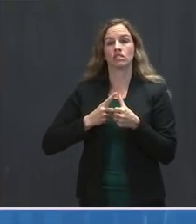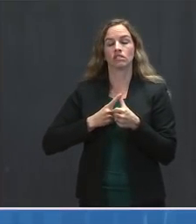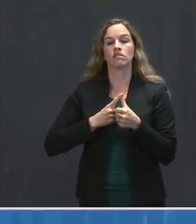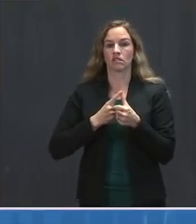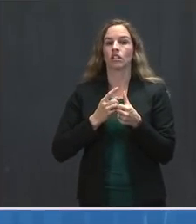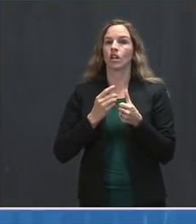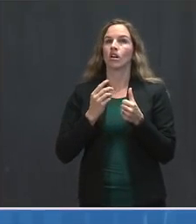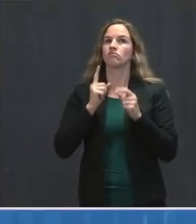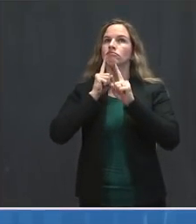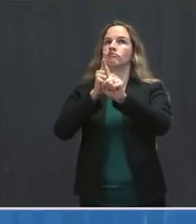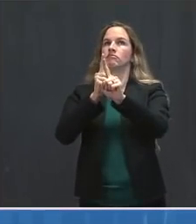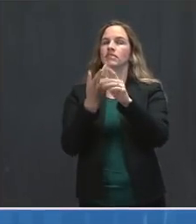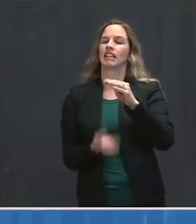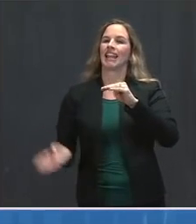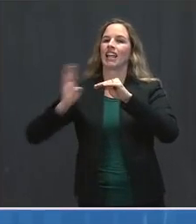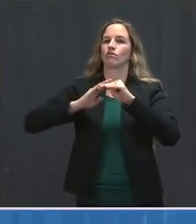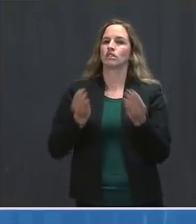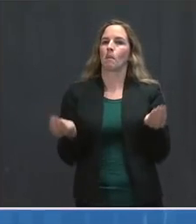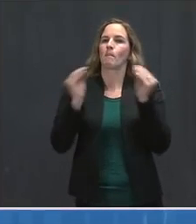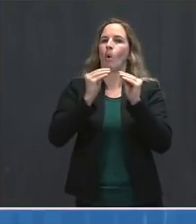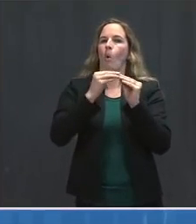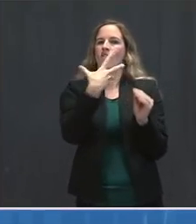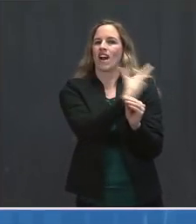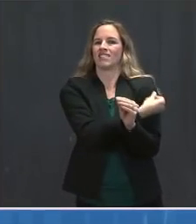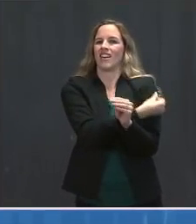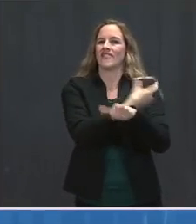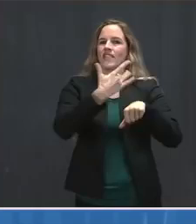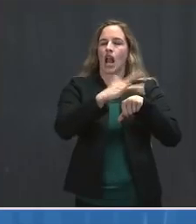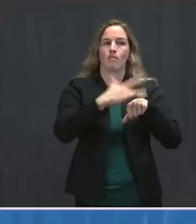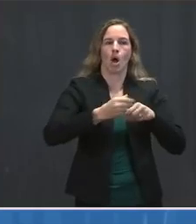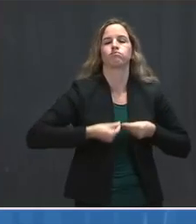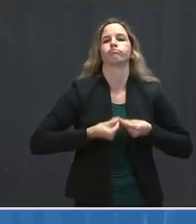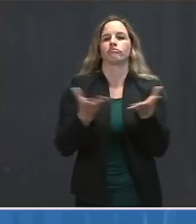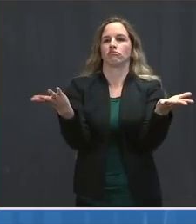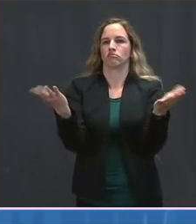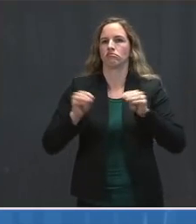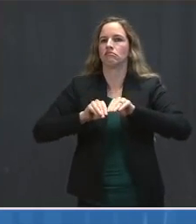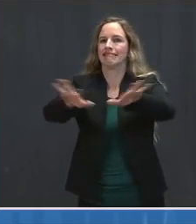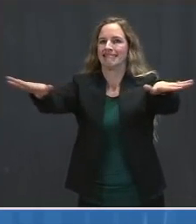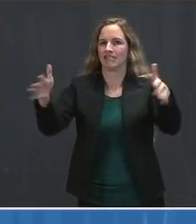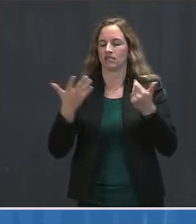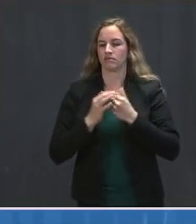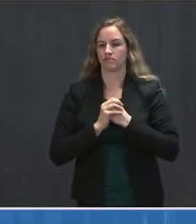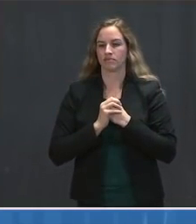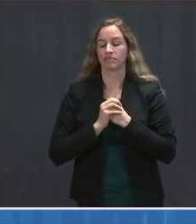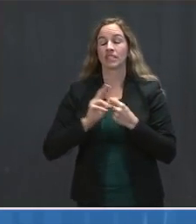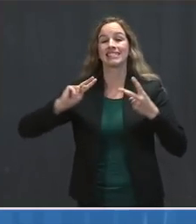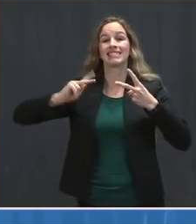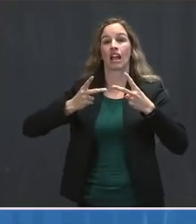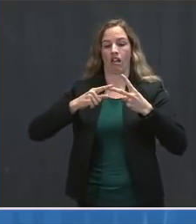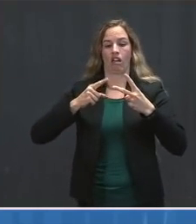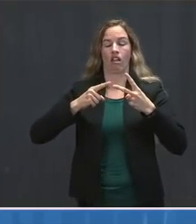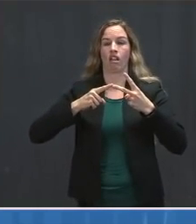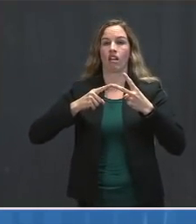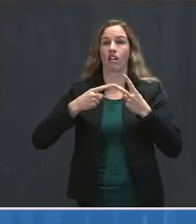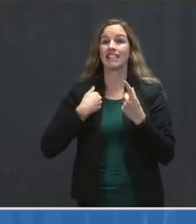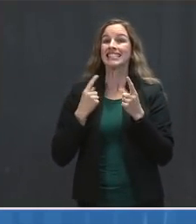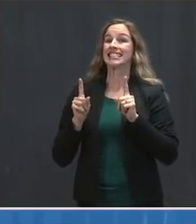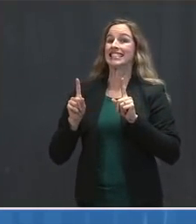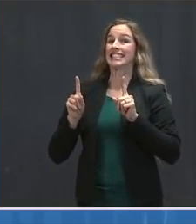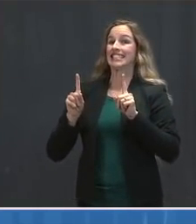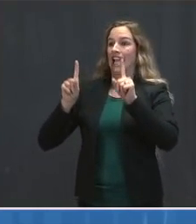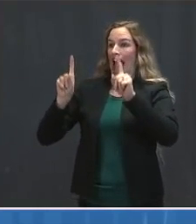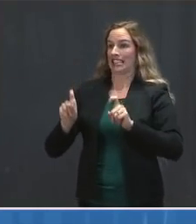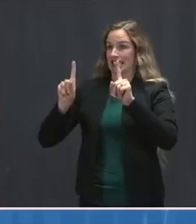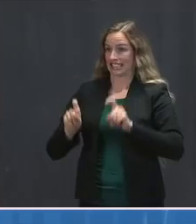vaccinations Americans need. Second, to scale production of the tests that Americans need to get